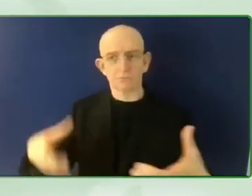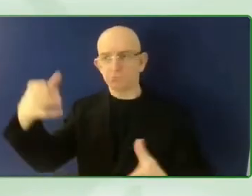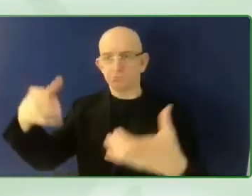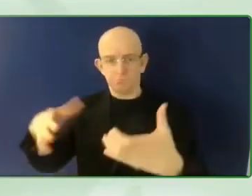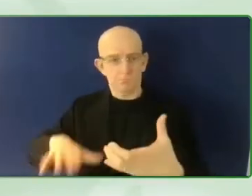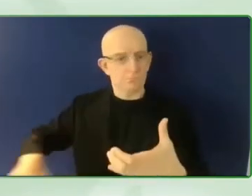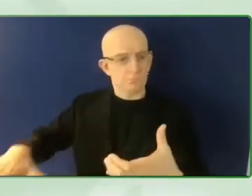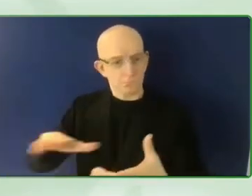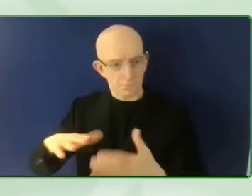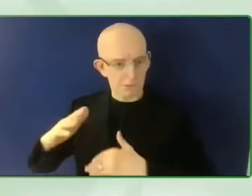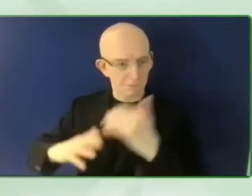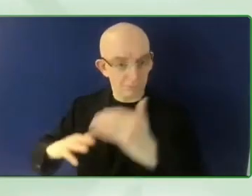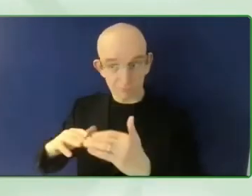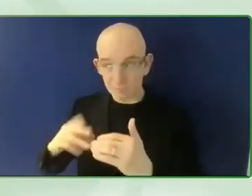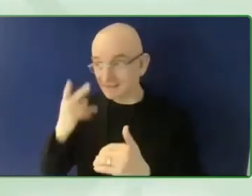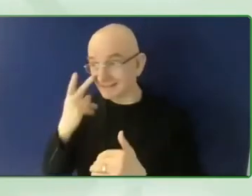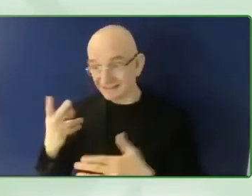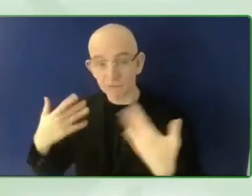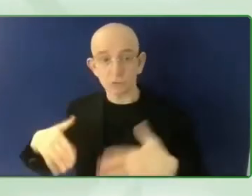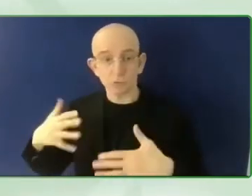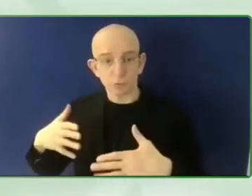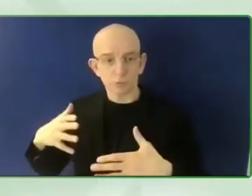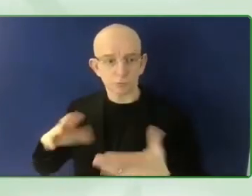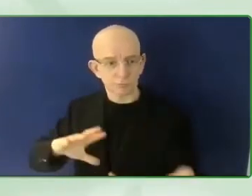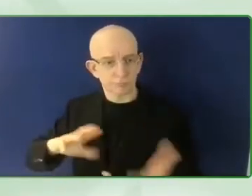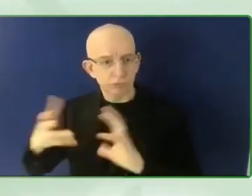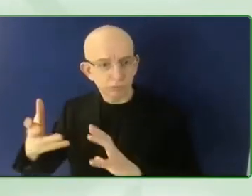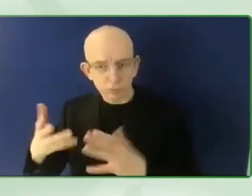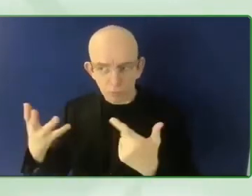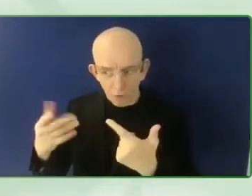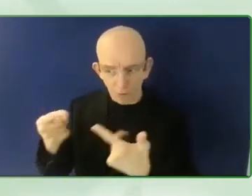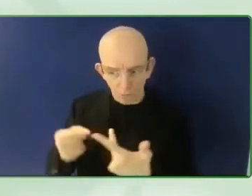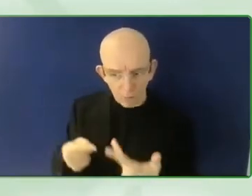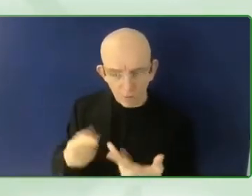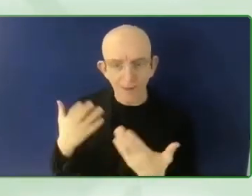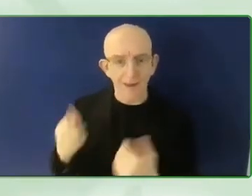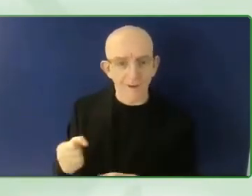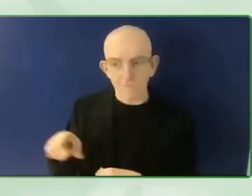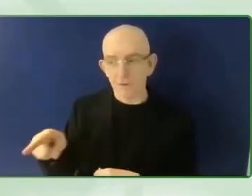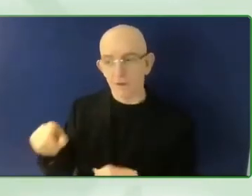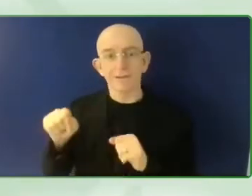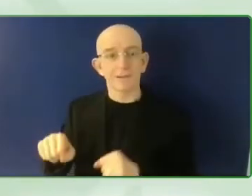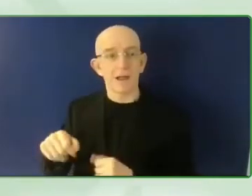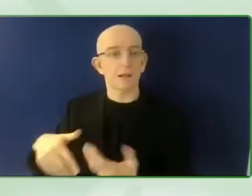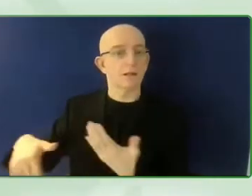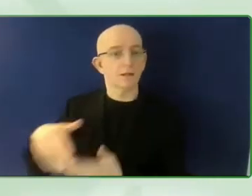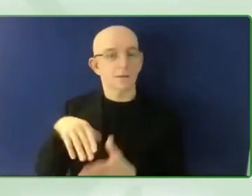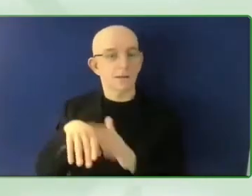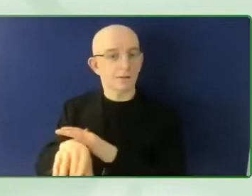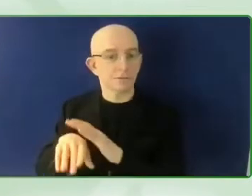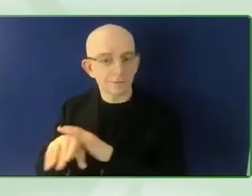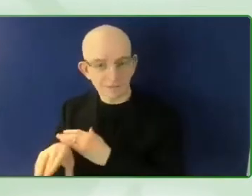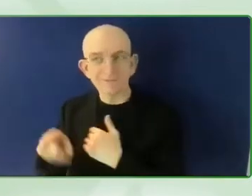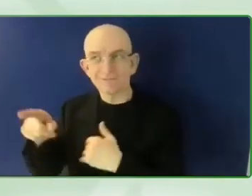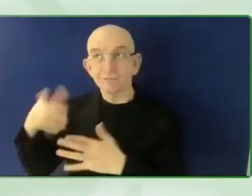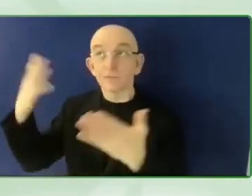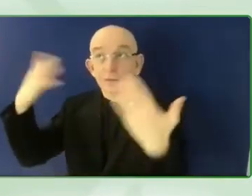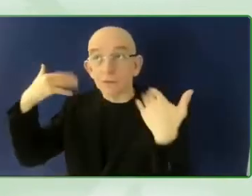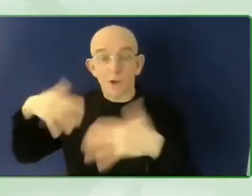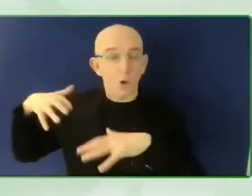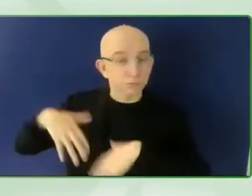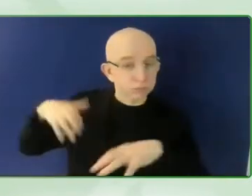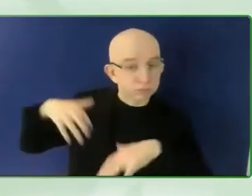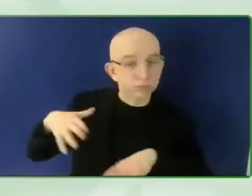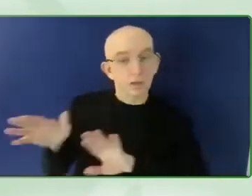so often forget about the impact on people and on people's daily lives. So, you know, from simple examples such